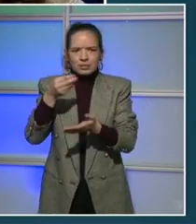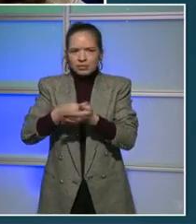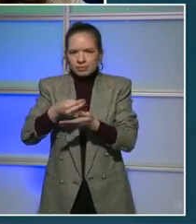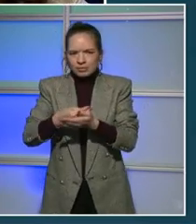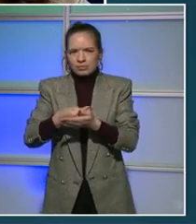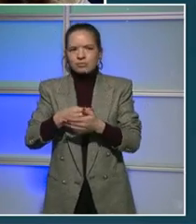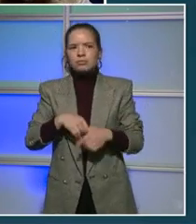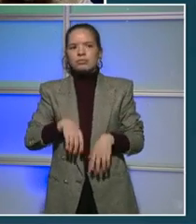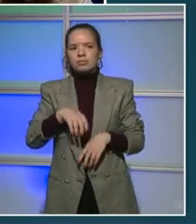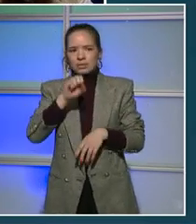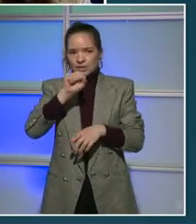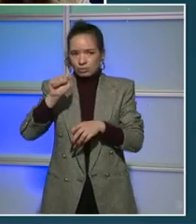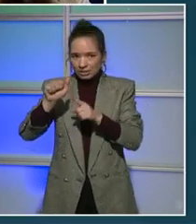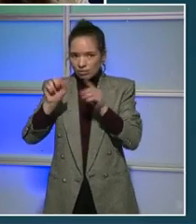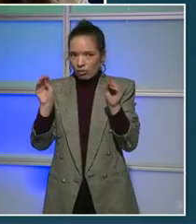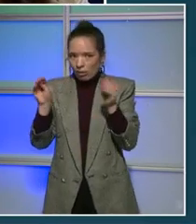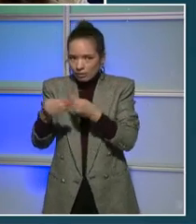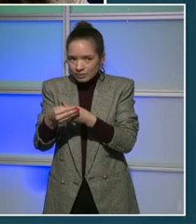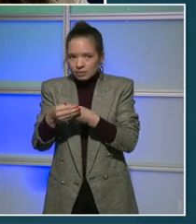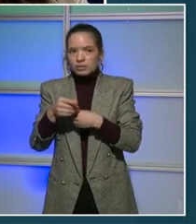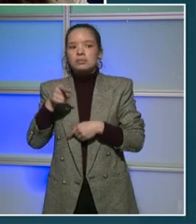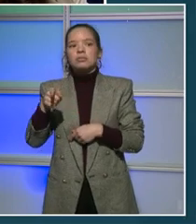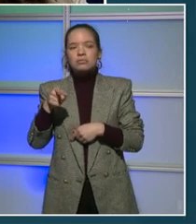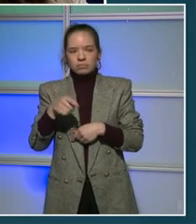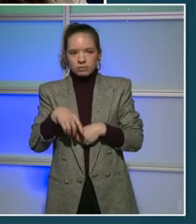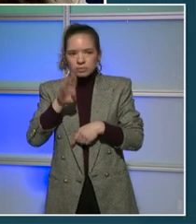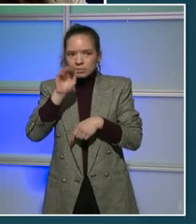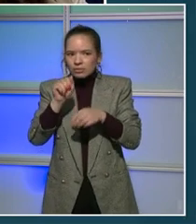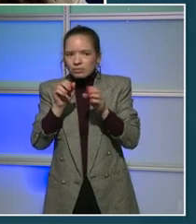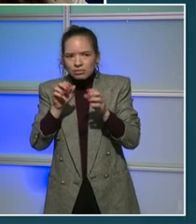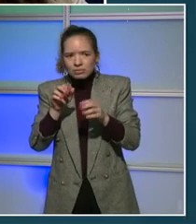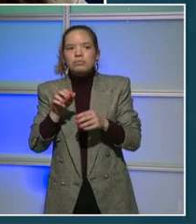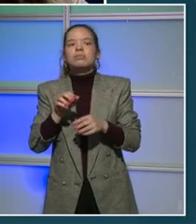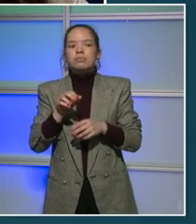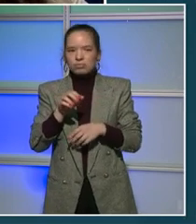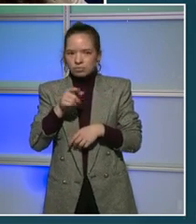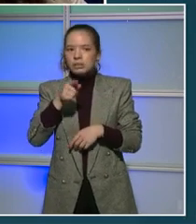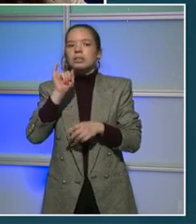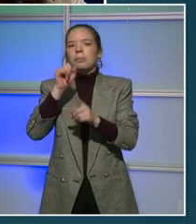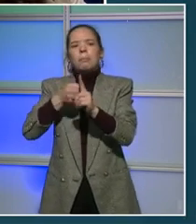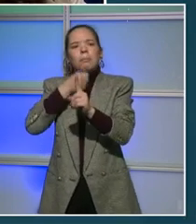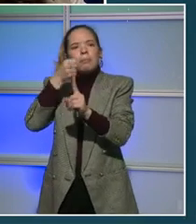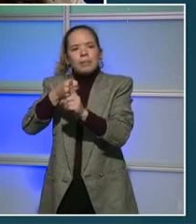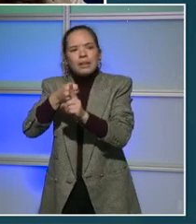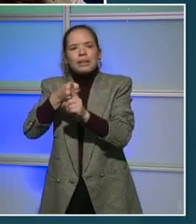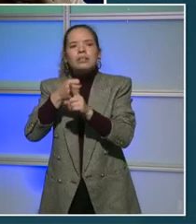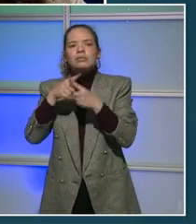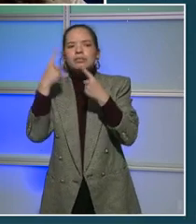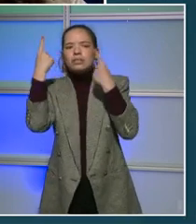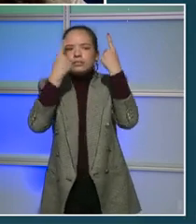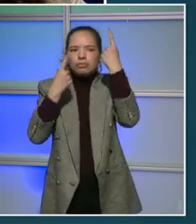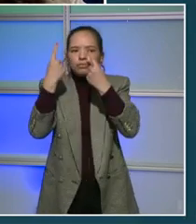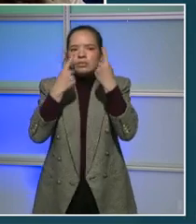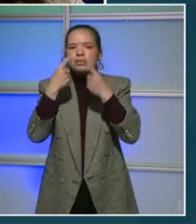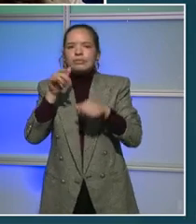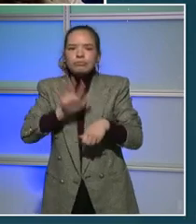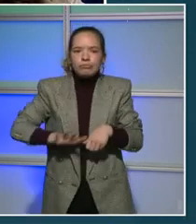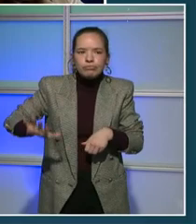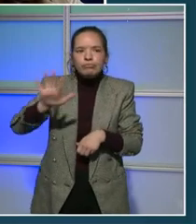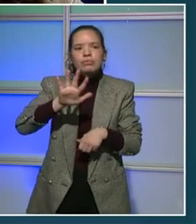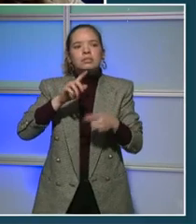high-impact careers for all D.C. residents. We're also looking to the future. We've invested